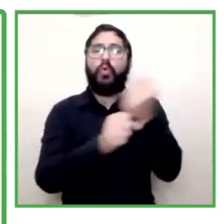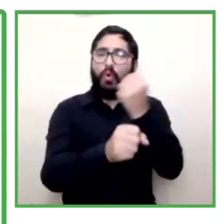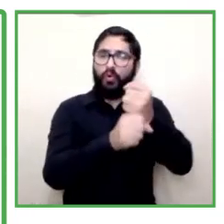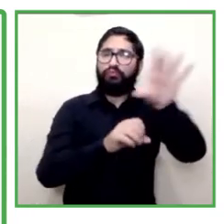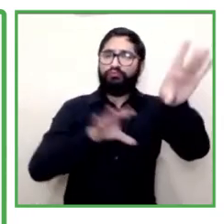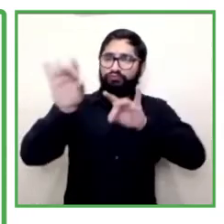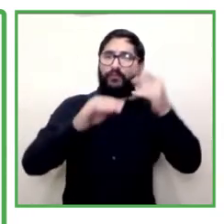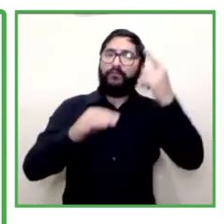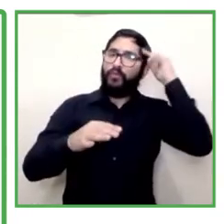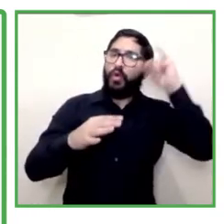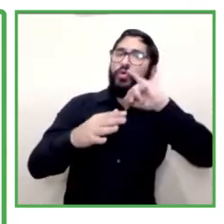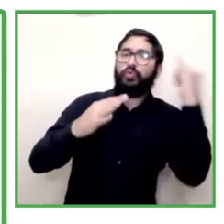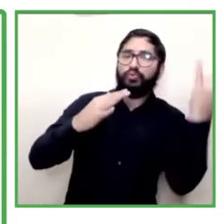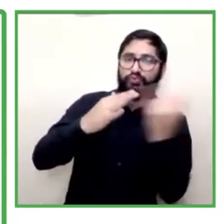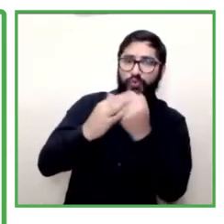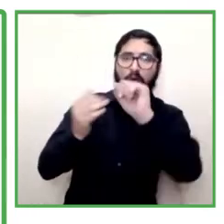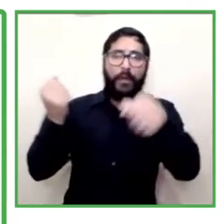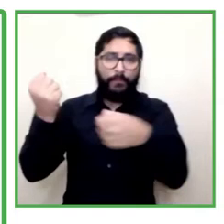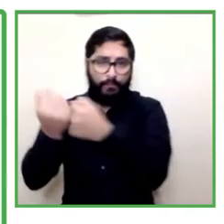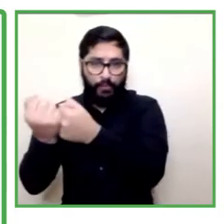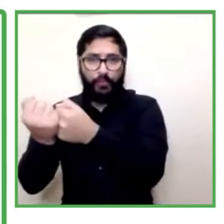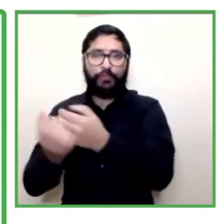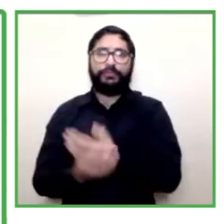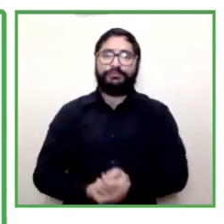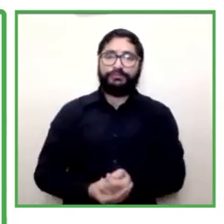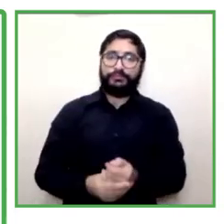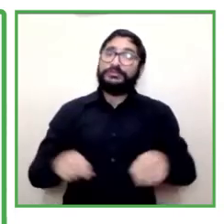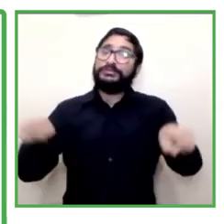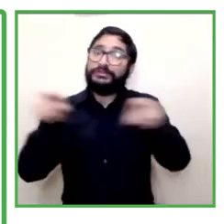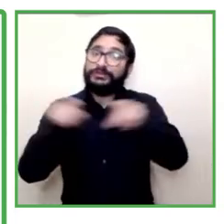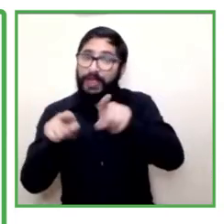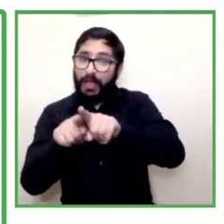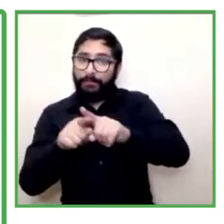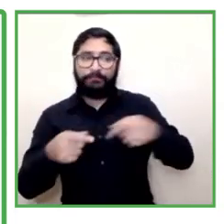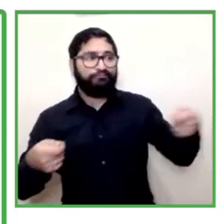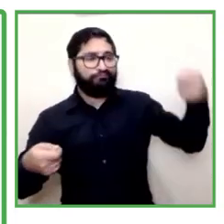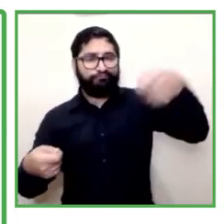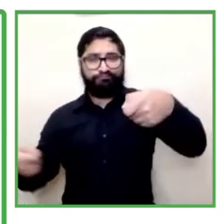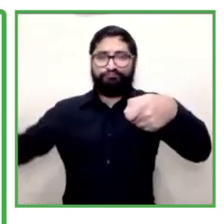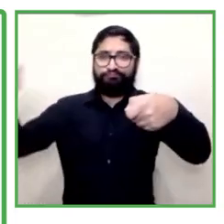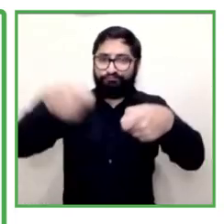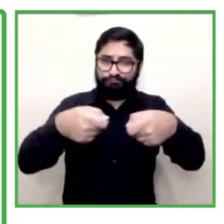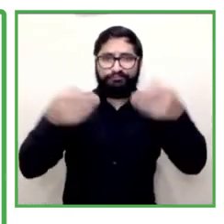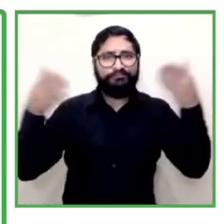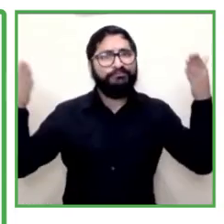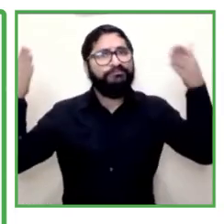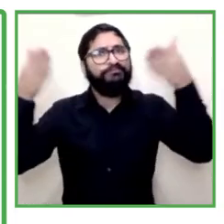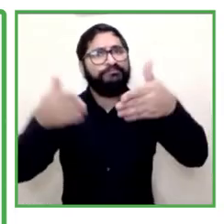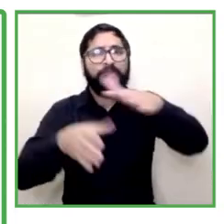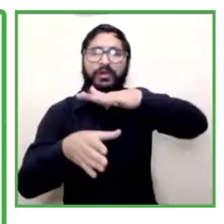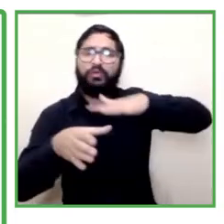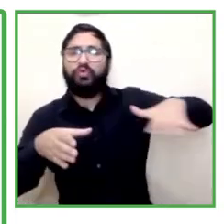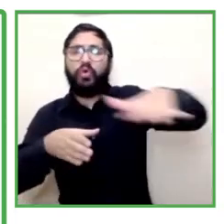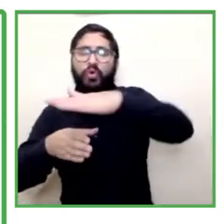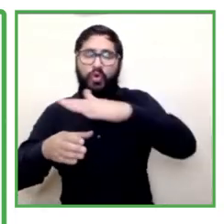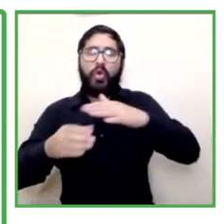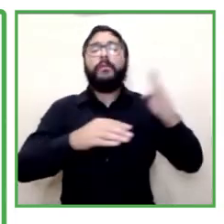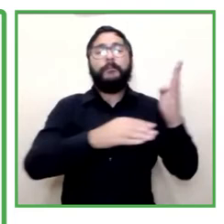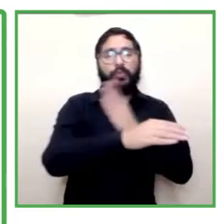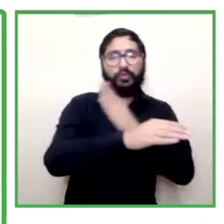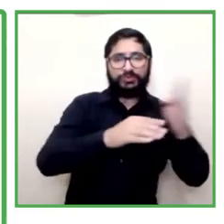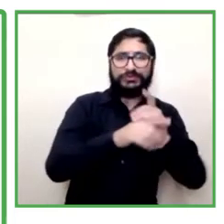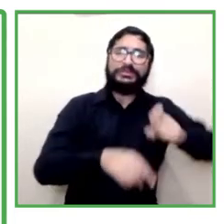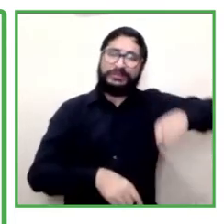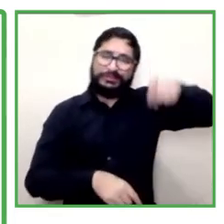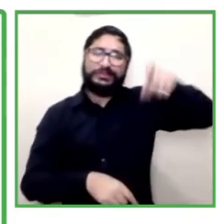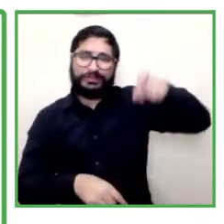for a job with inclusion inclusion and accompaniment and also with a contribution of for the business world